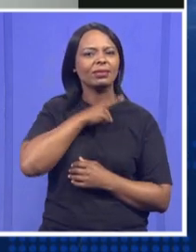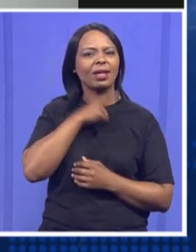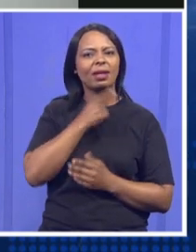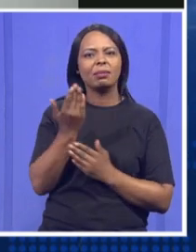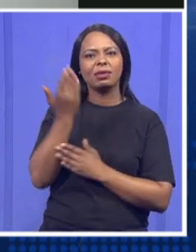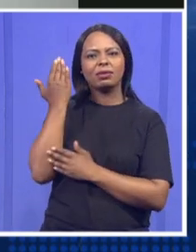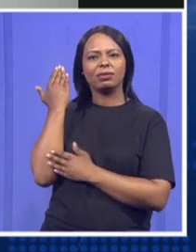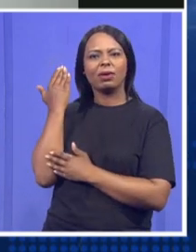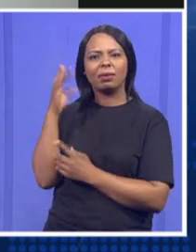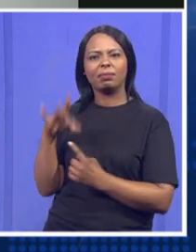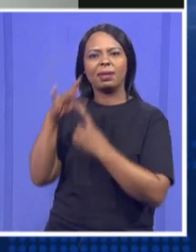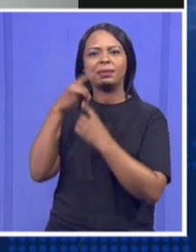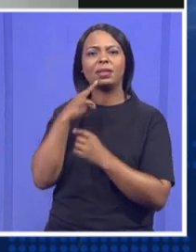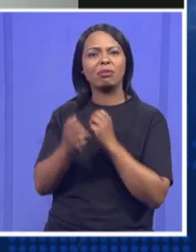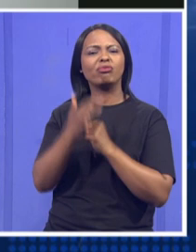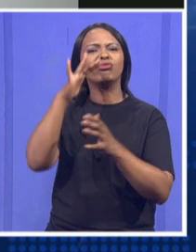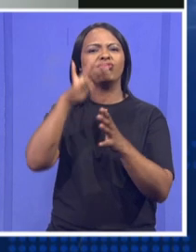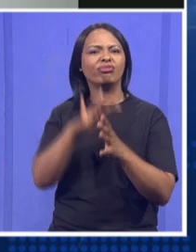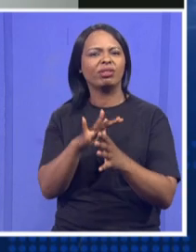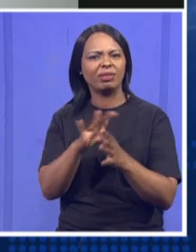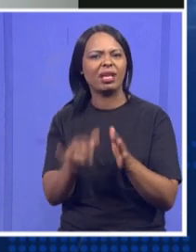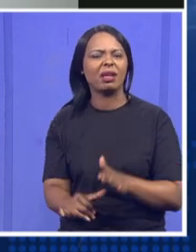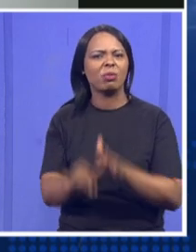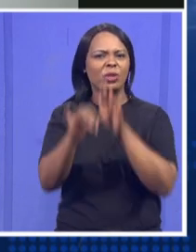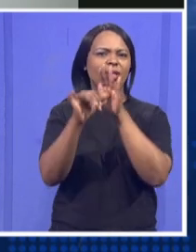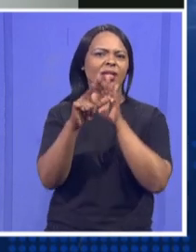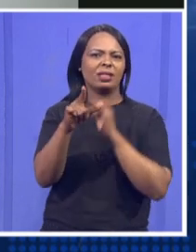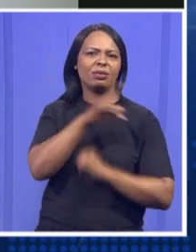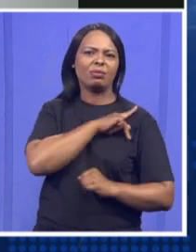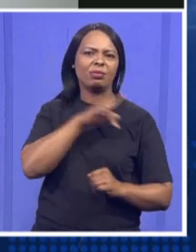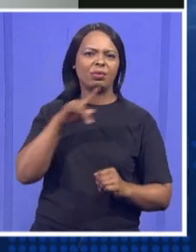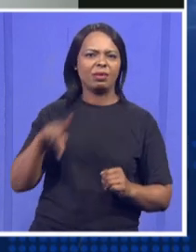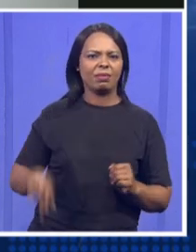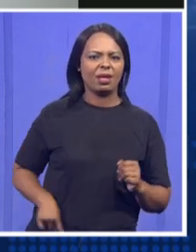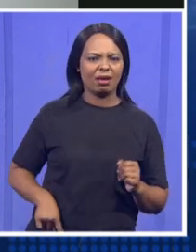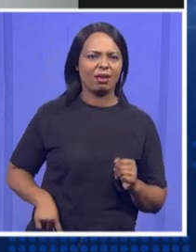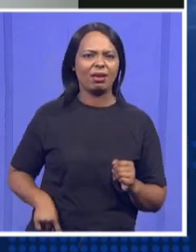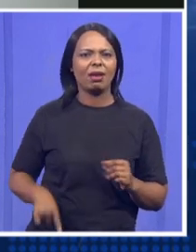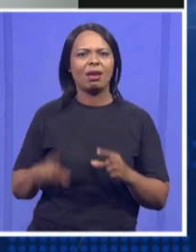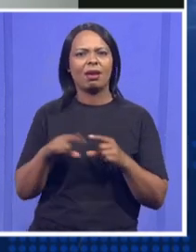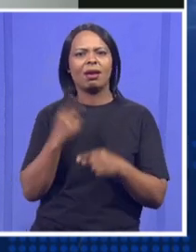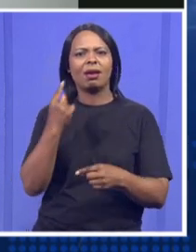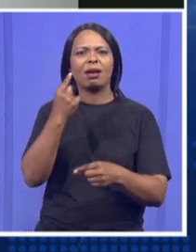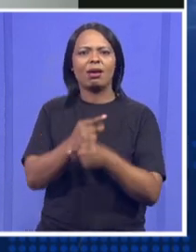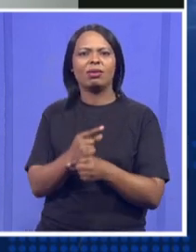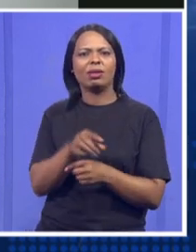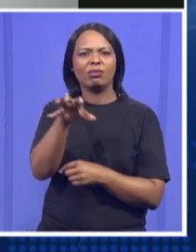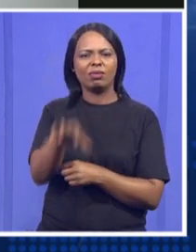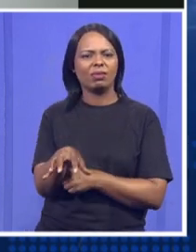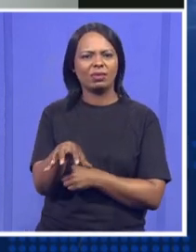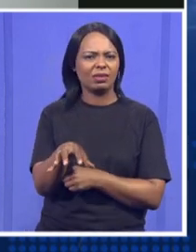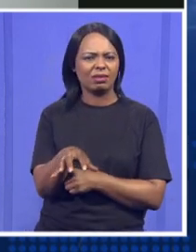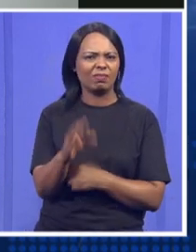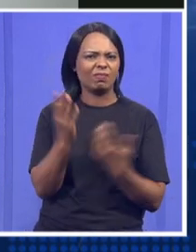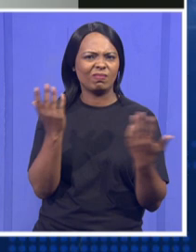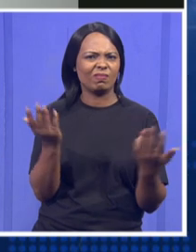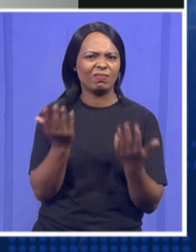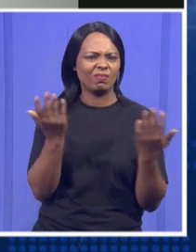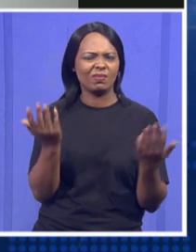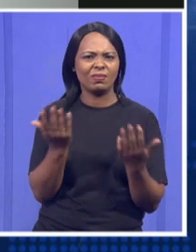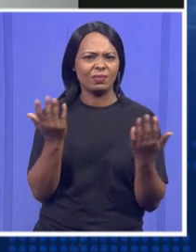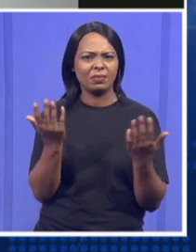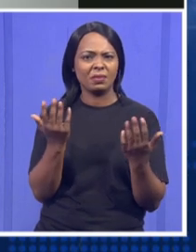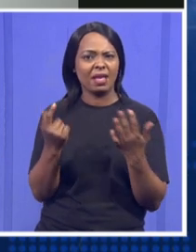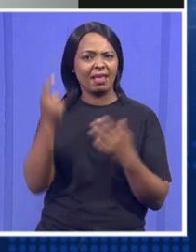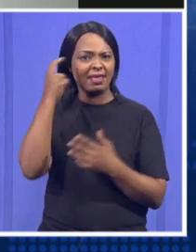a potential premier of the province of Gauding. Do you reckon that they might not be able to